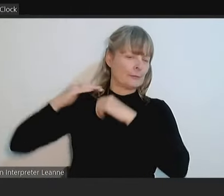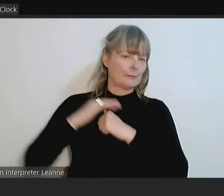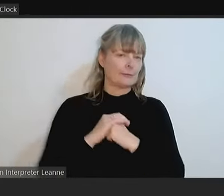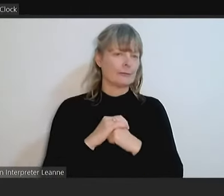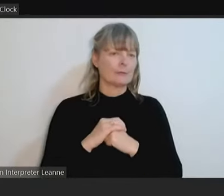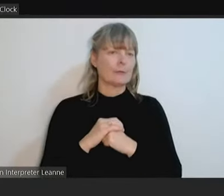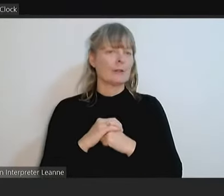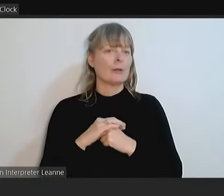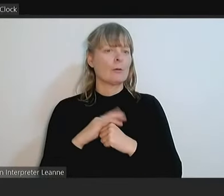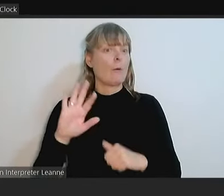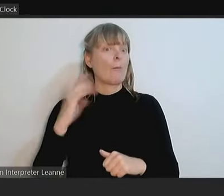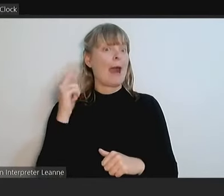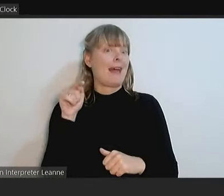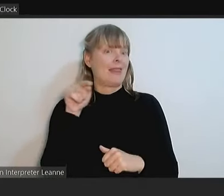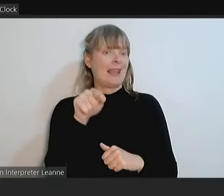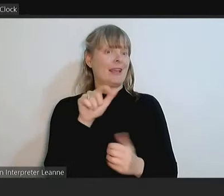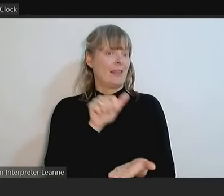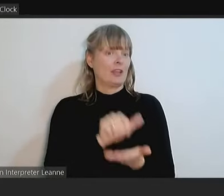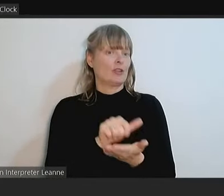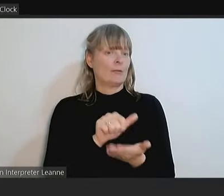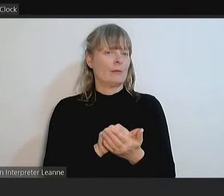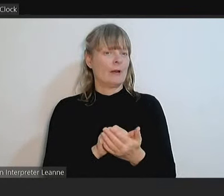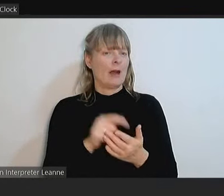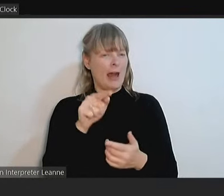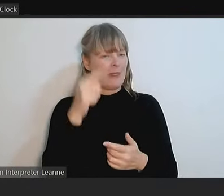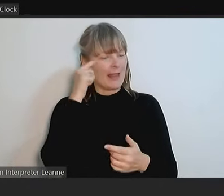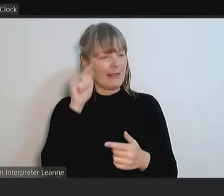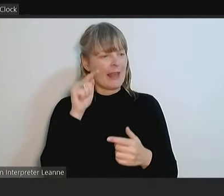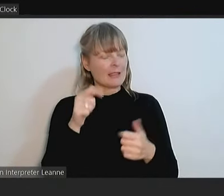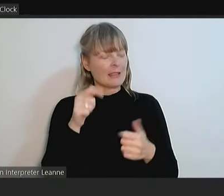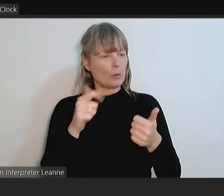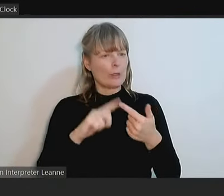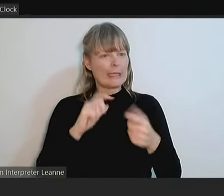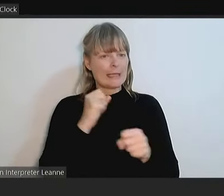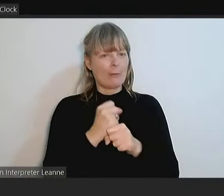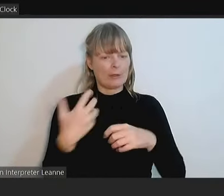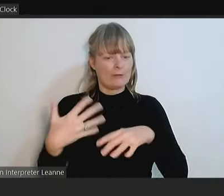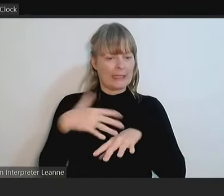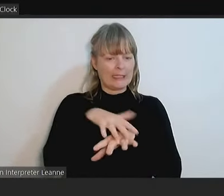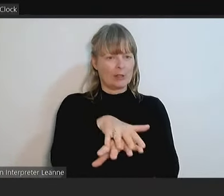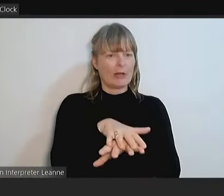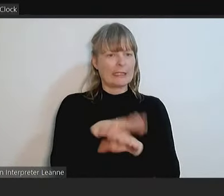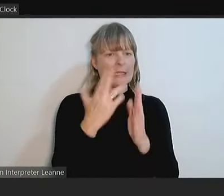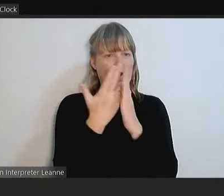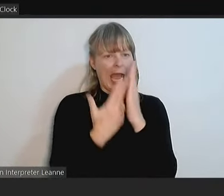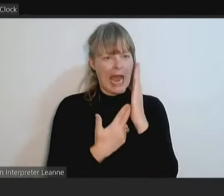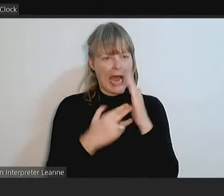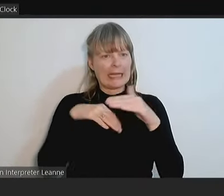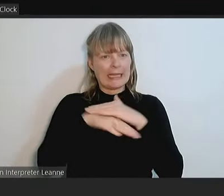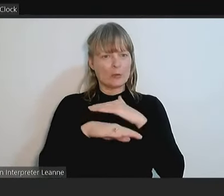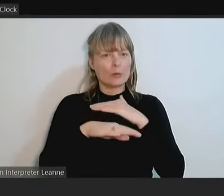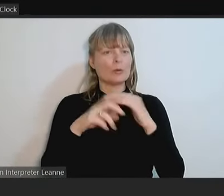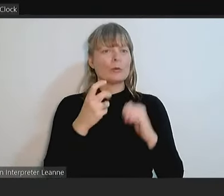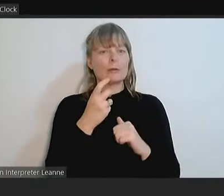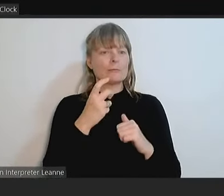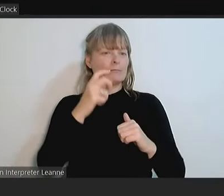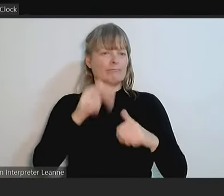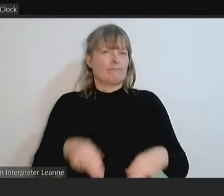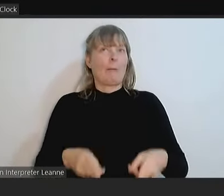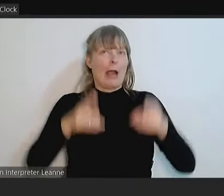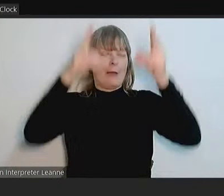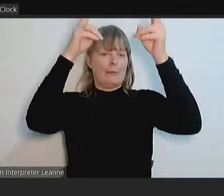site. And that's an example of integrating art into the built form. I think monuments are inherently